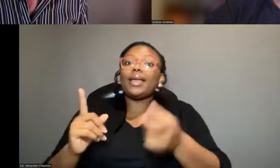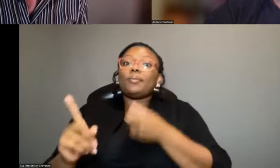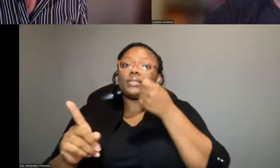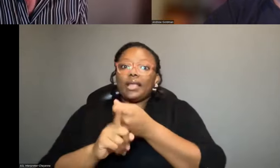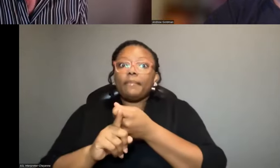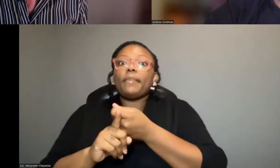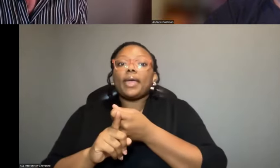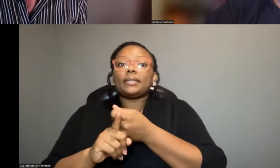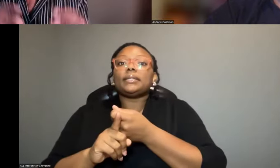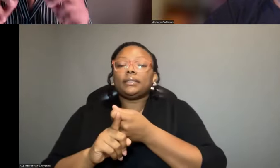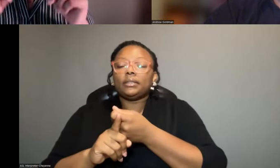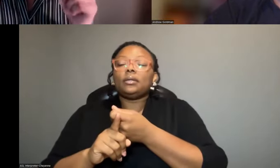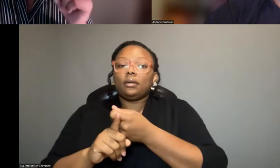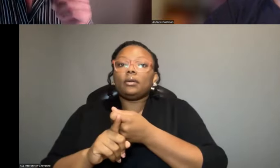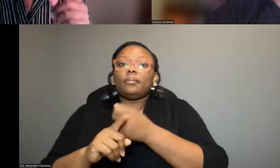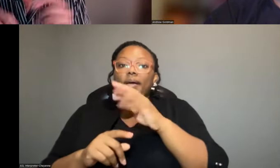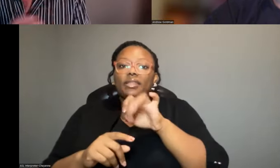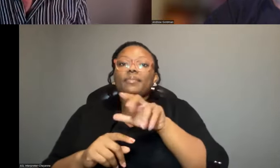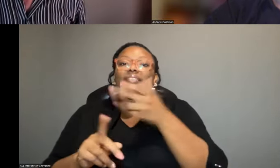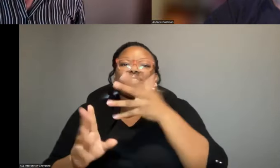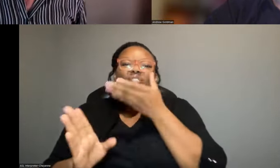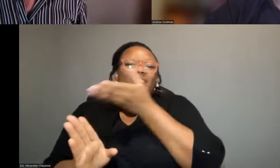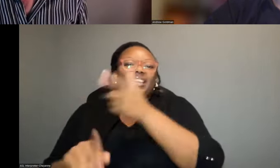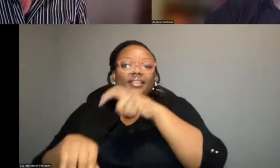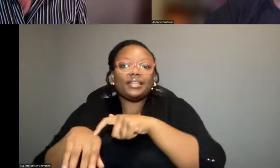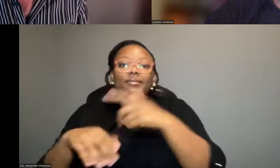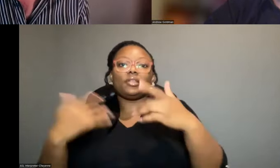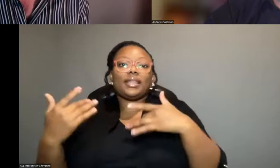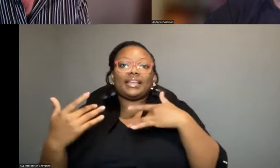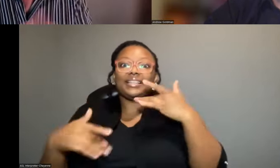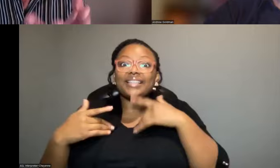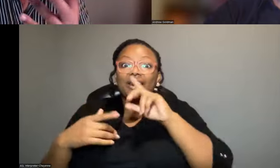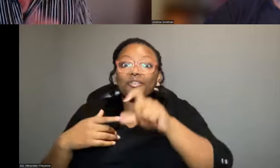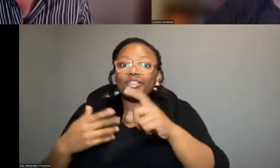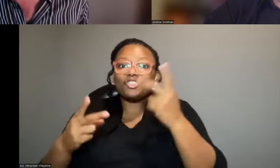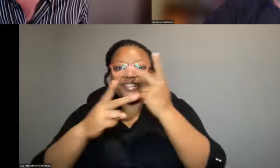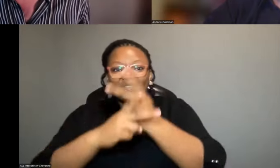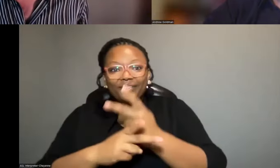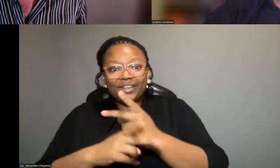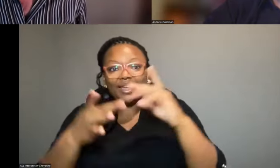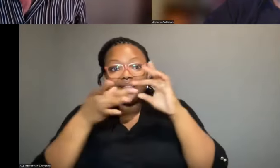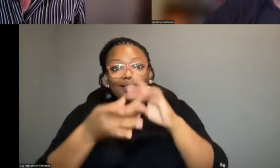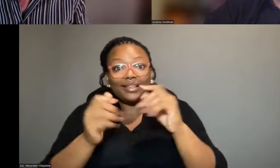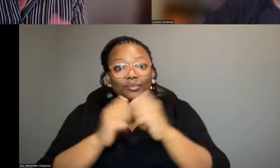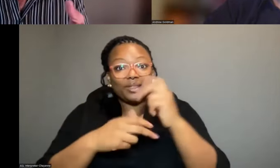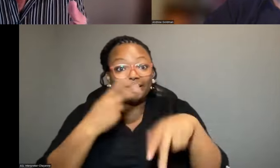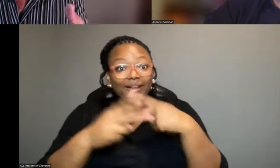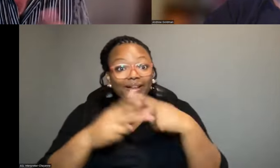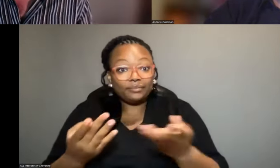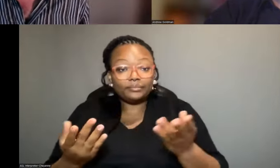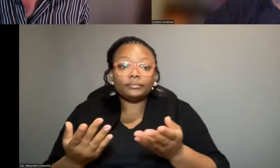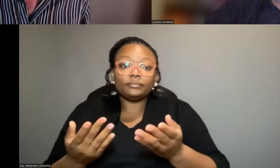forms of malaria were in British at the time. And that's a really exciting question to try to tease out and understand. And it links directly to the types of things that